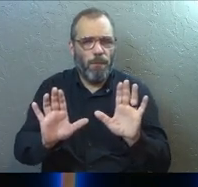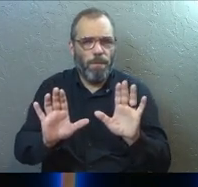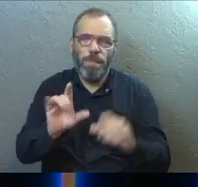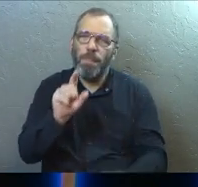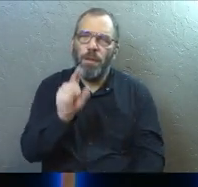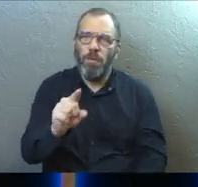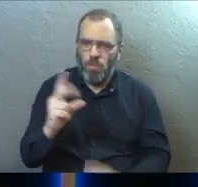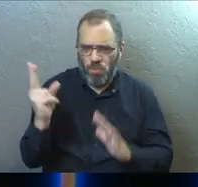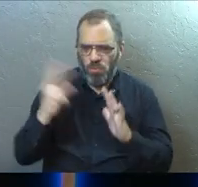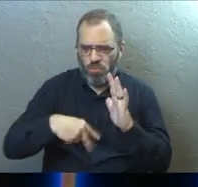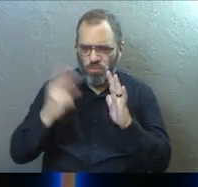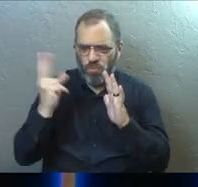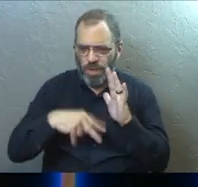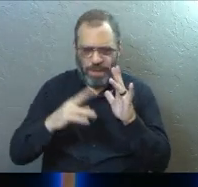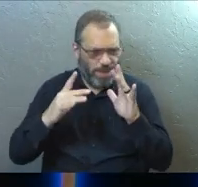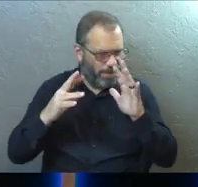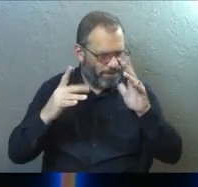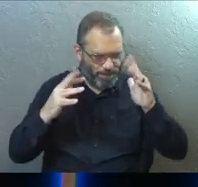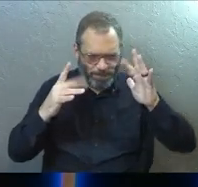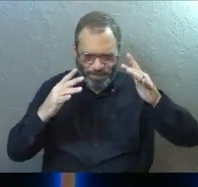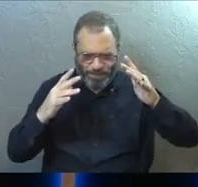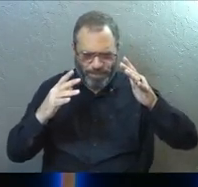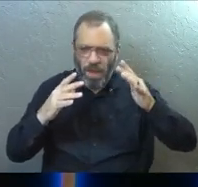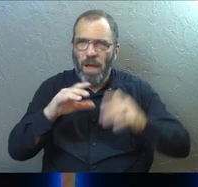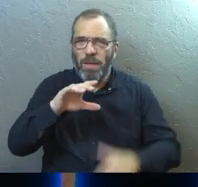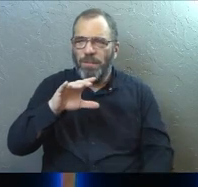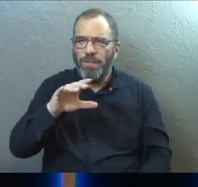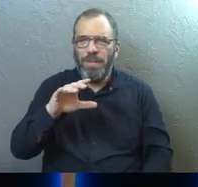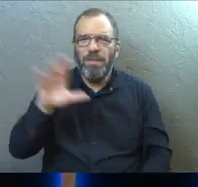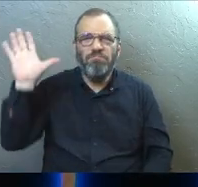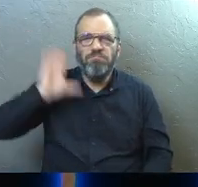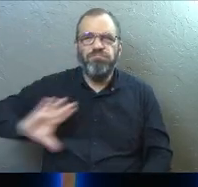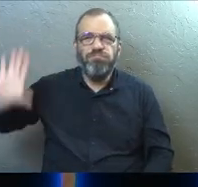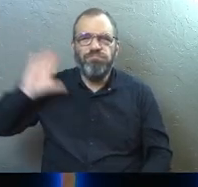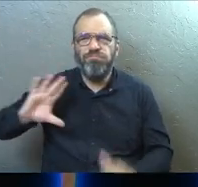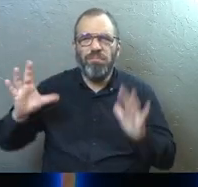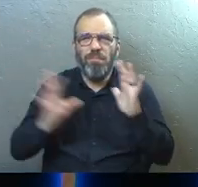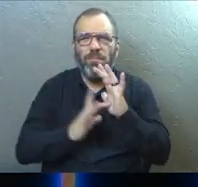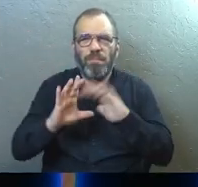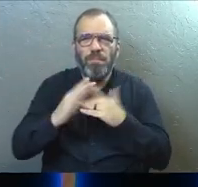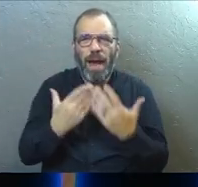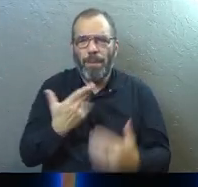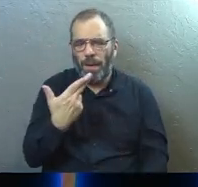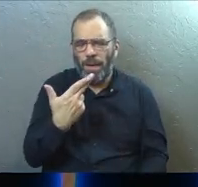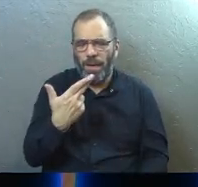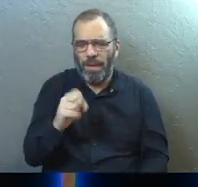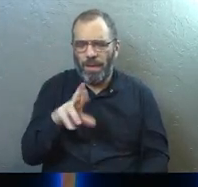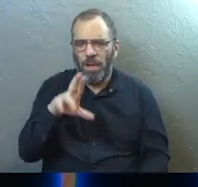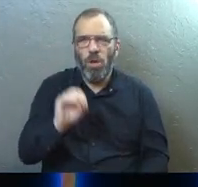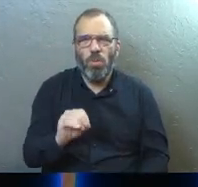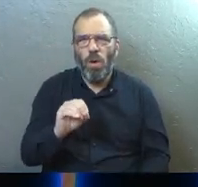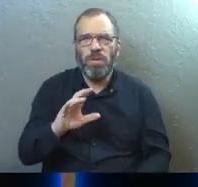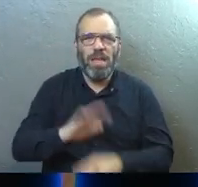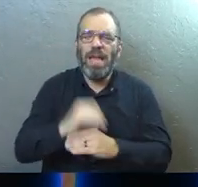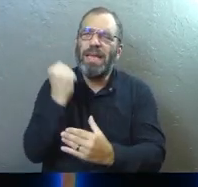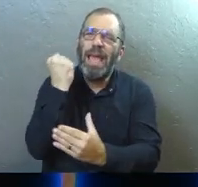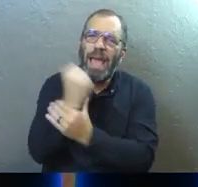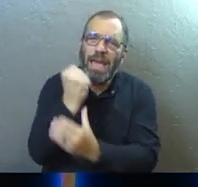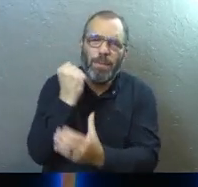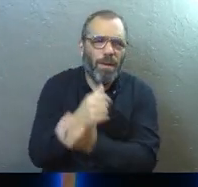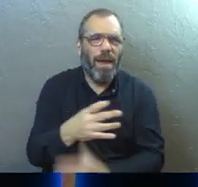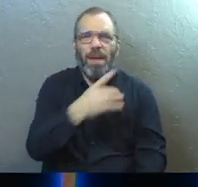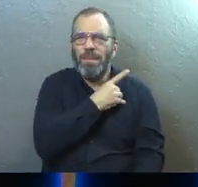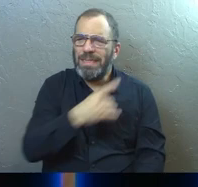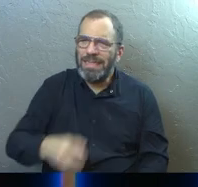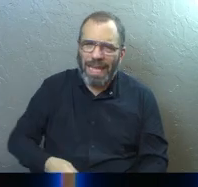You read about all the great heroes of the faith throughout the scripture and the ones who yielded themselves to God for